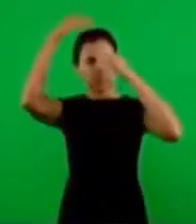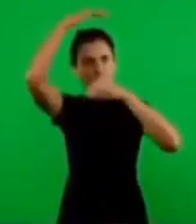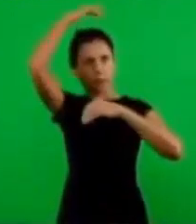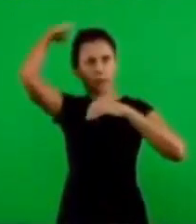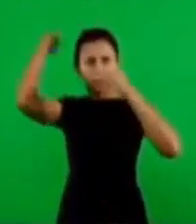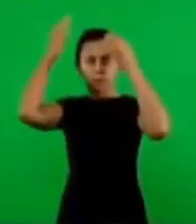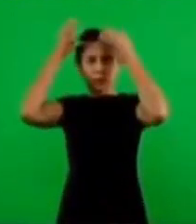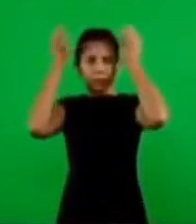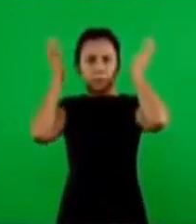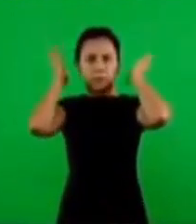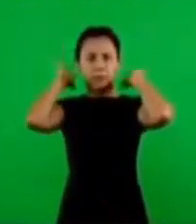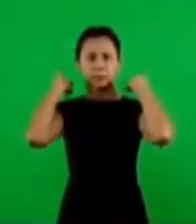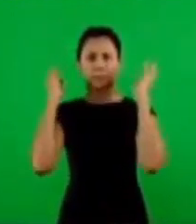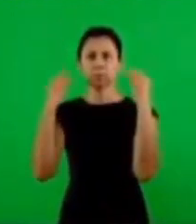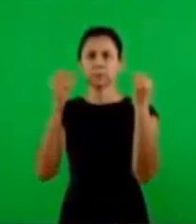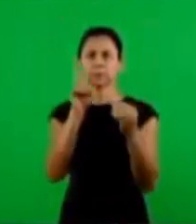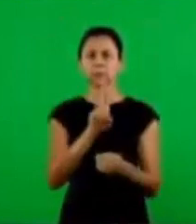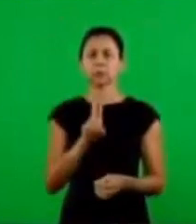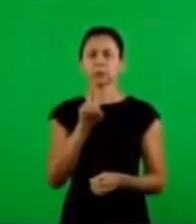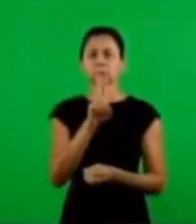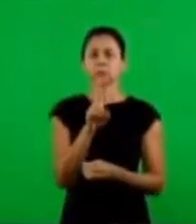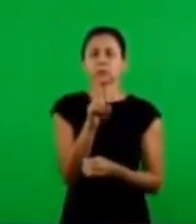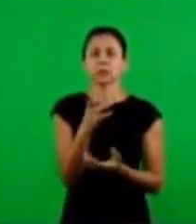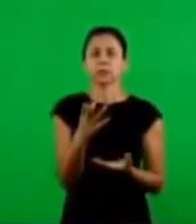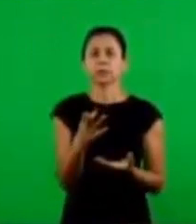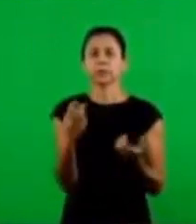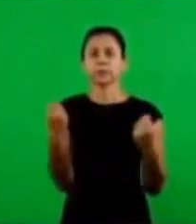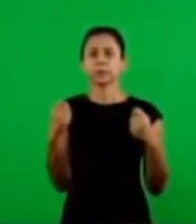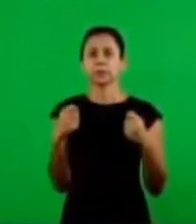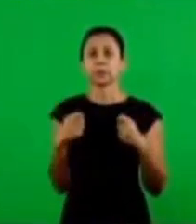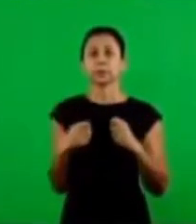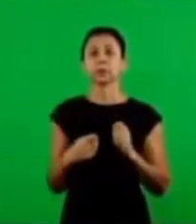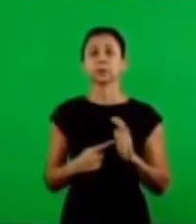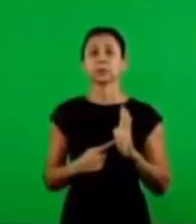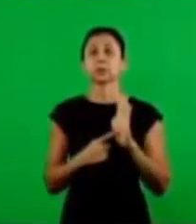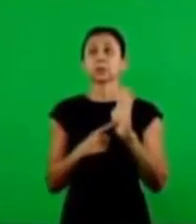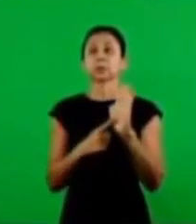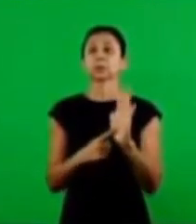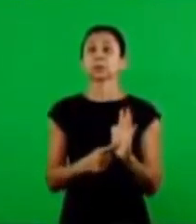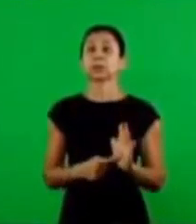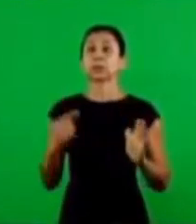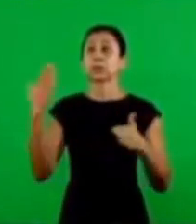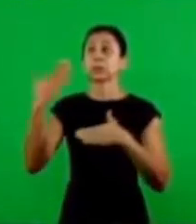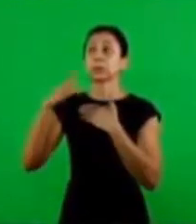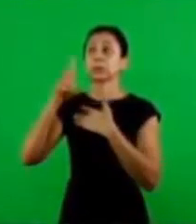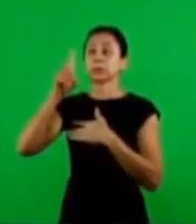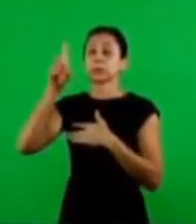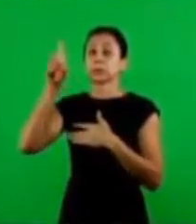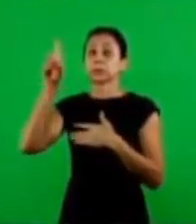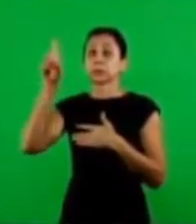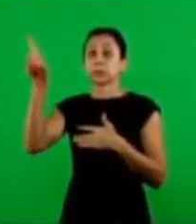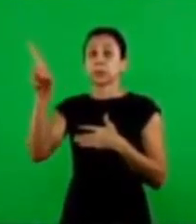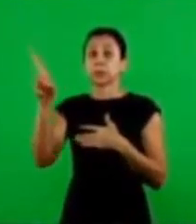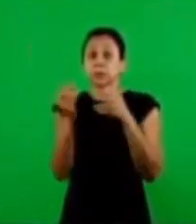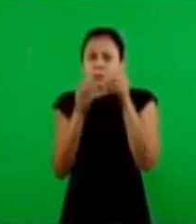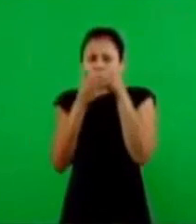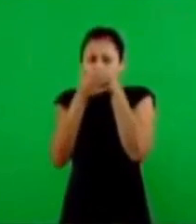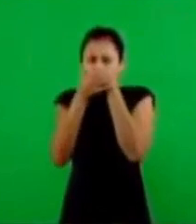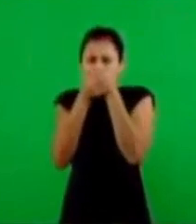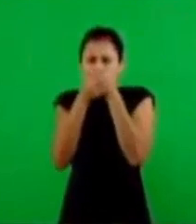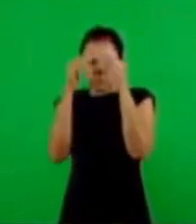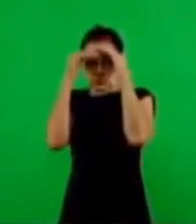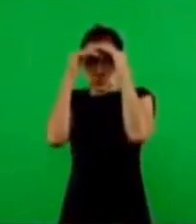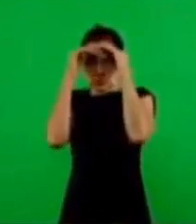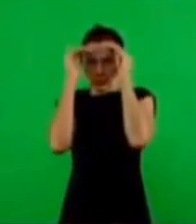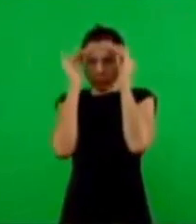priest, they needed to do all this because they weren't